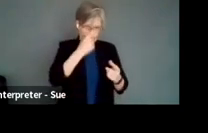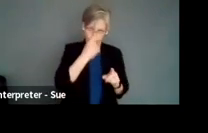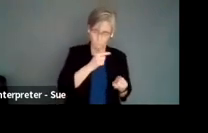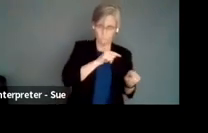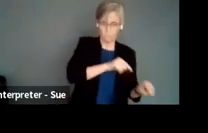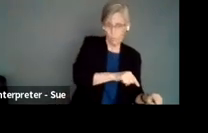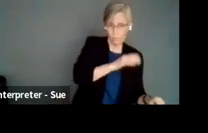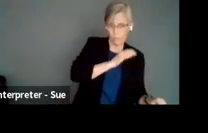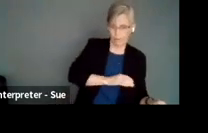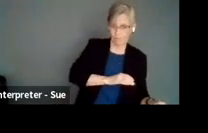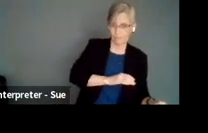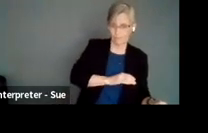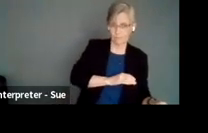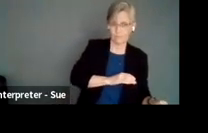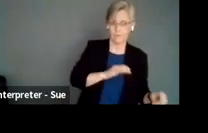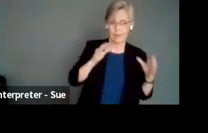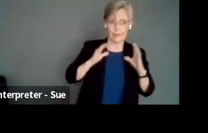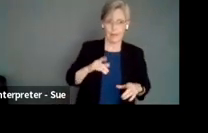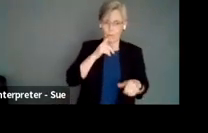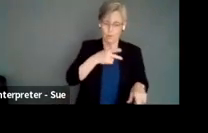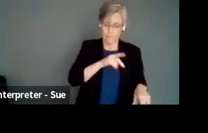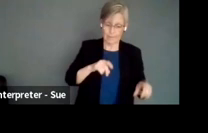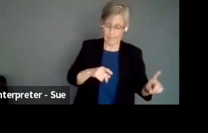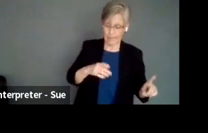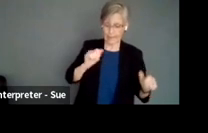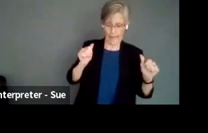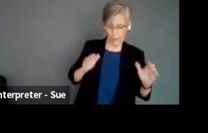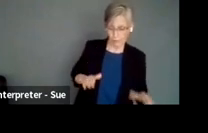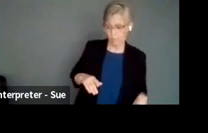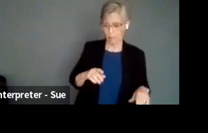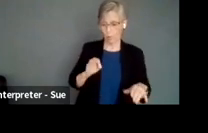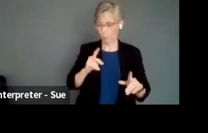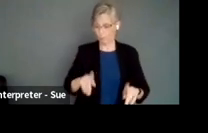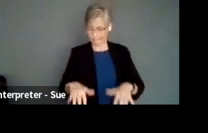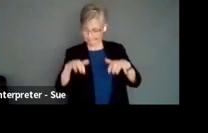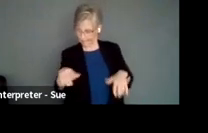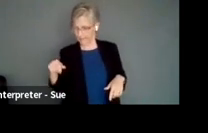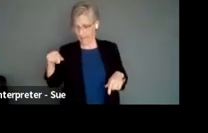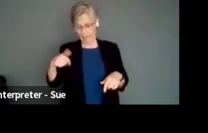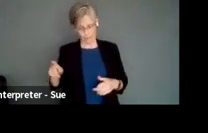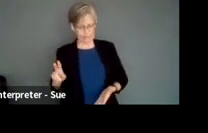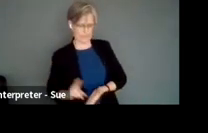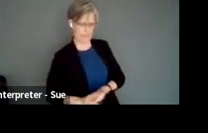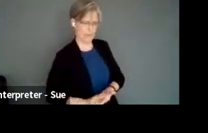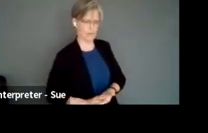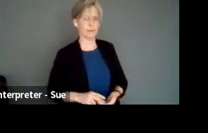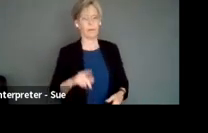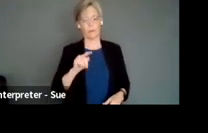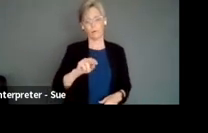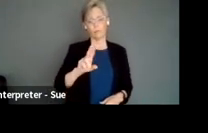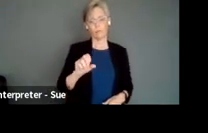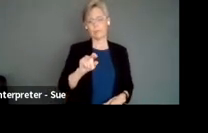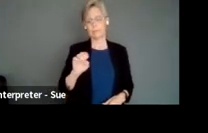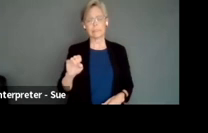the client, the client in the PDD community, the actor or the patron. So, and also you have trustees, same thing.